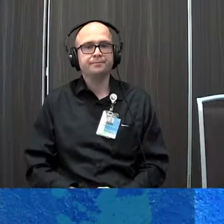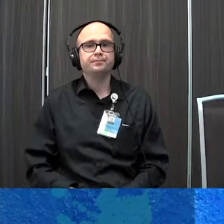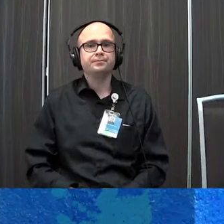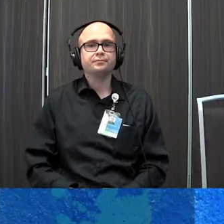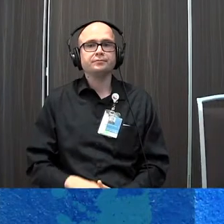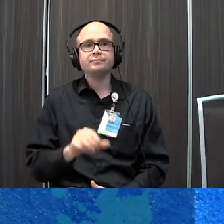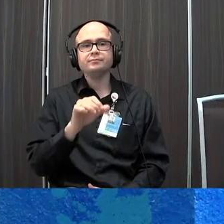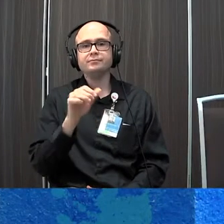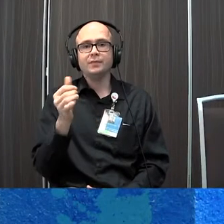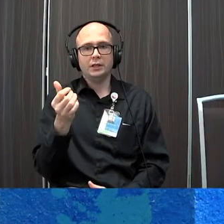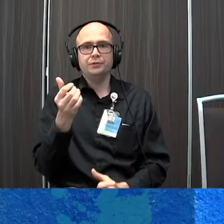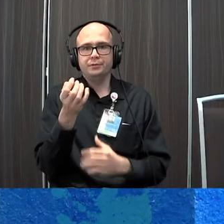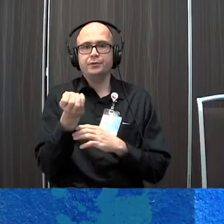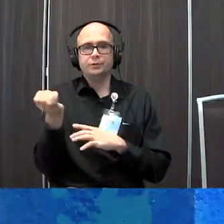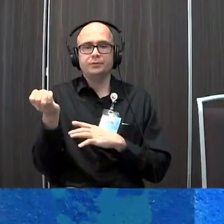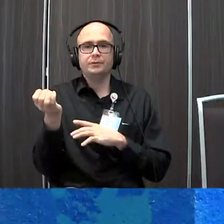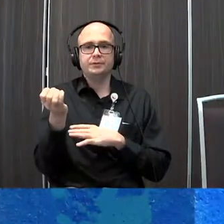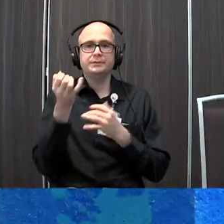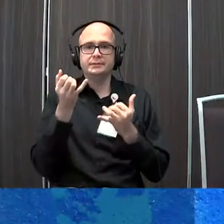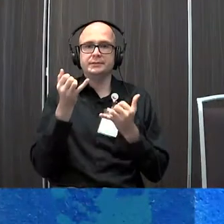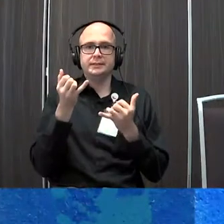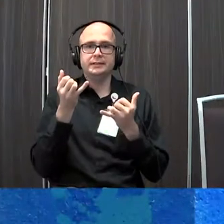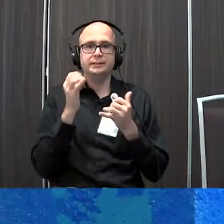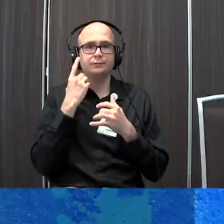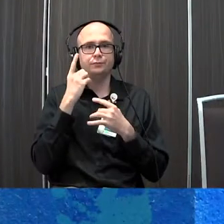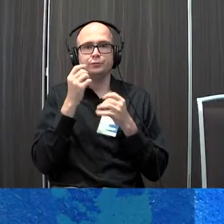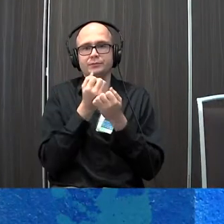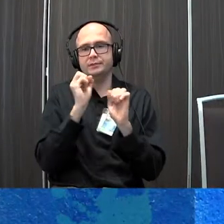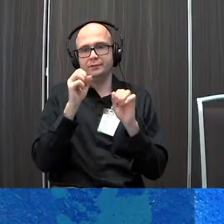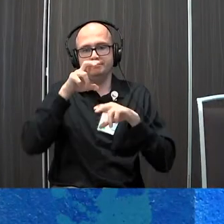the other side of the equipment that I really want to talk about today is positioning for safety